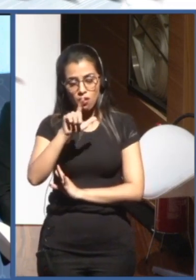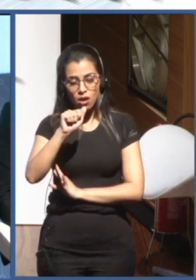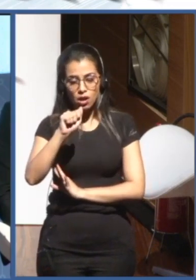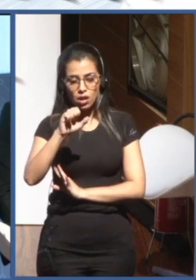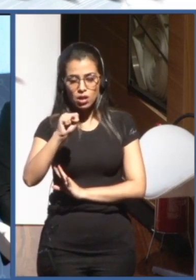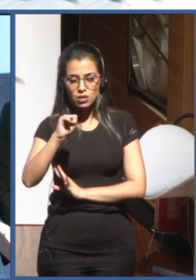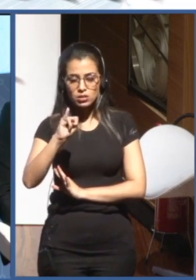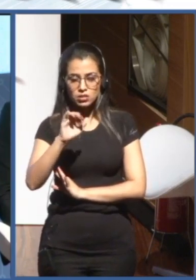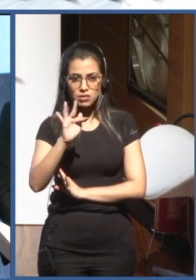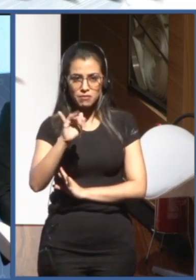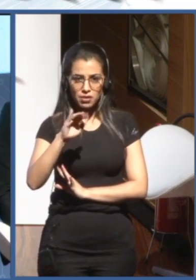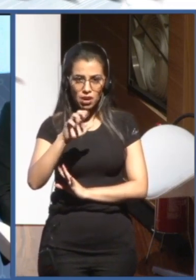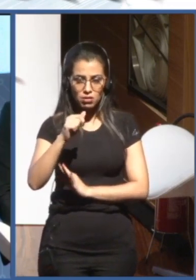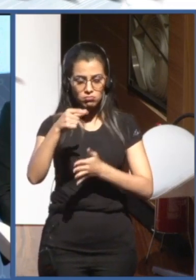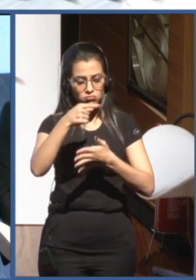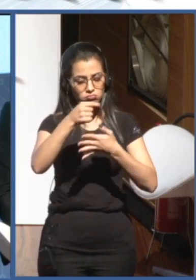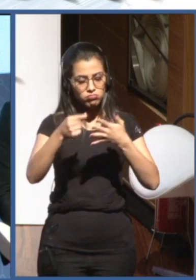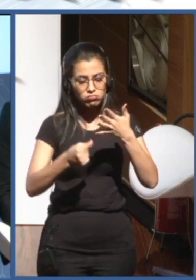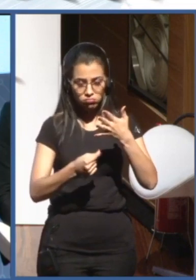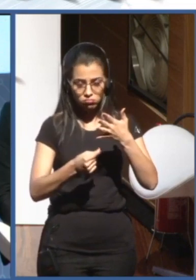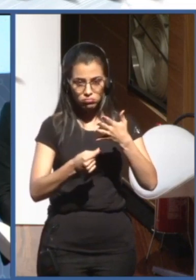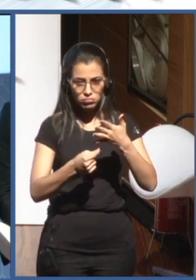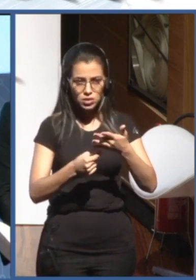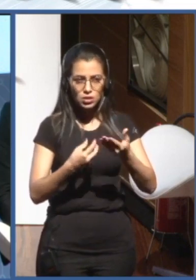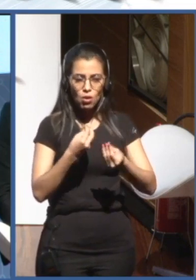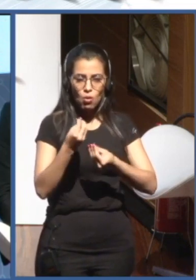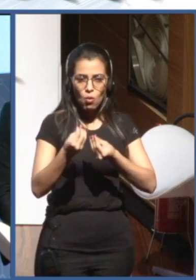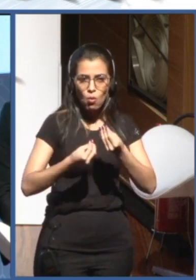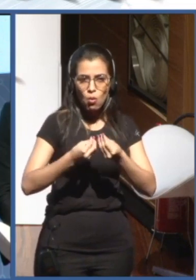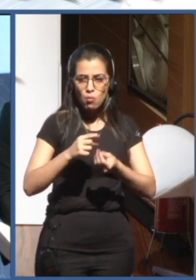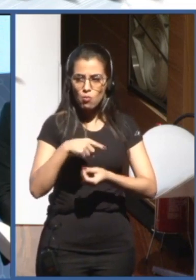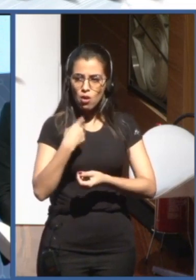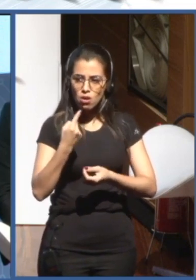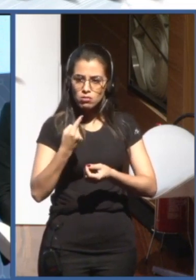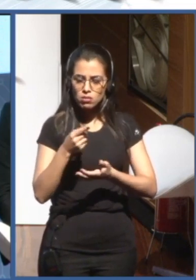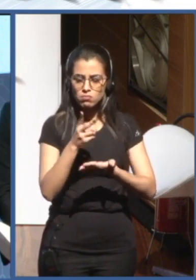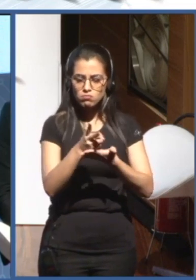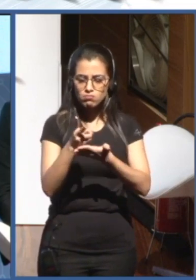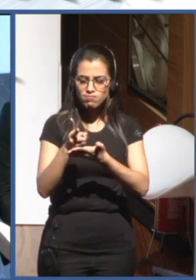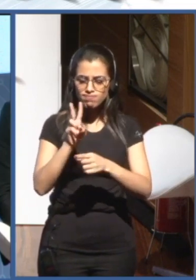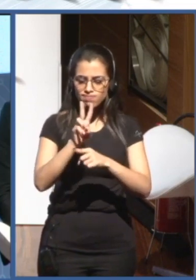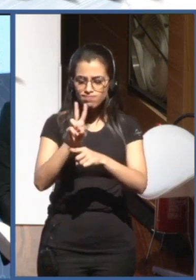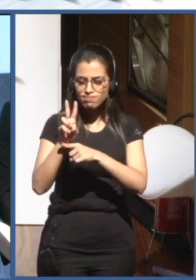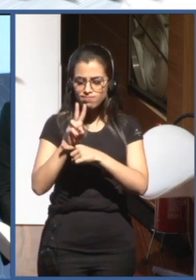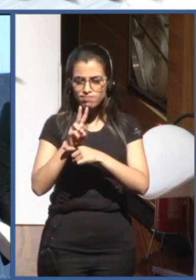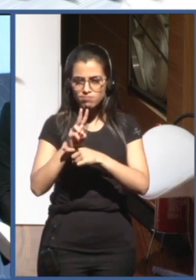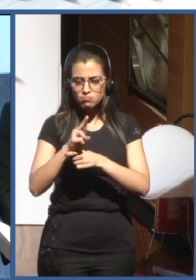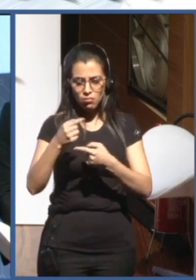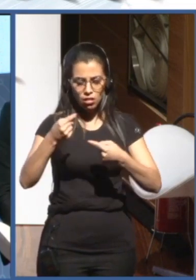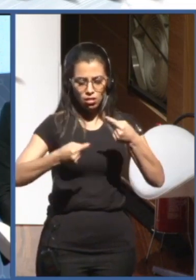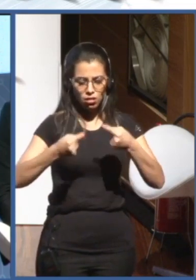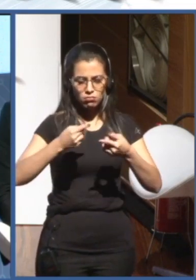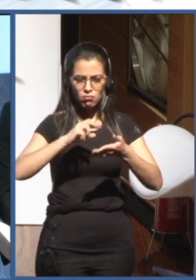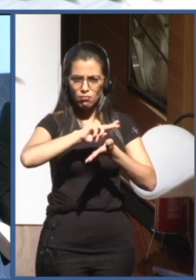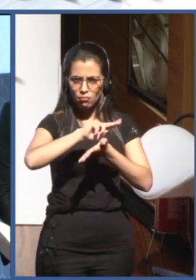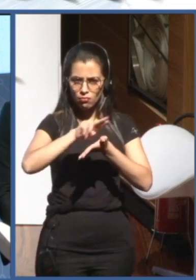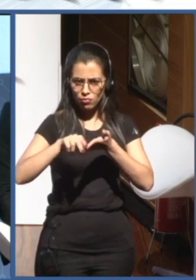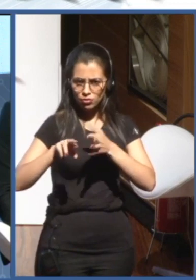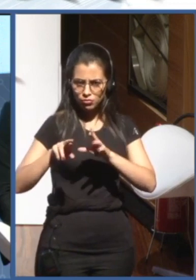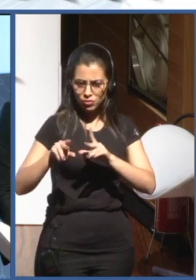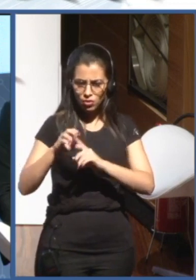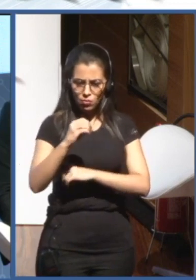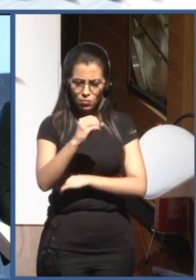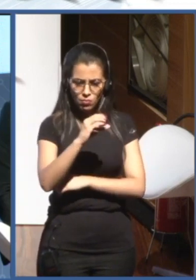because we cover almost all different policy areas in the OECD, bringing new analysis and advice to countries. There's huge value in